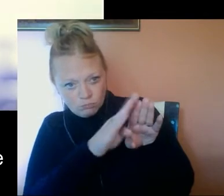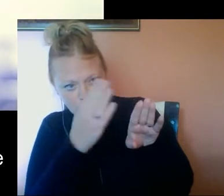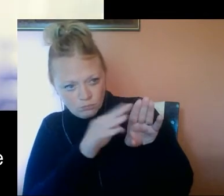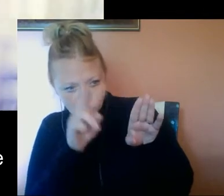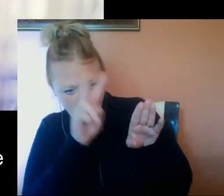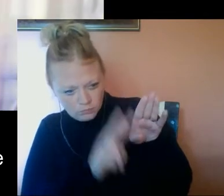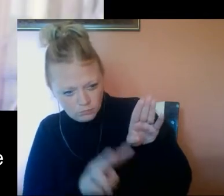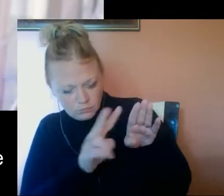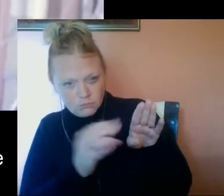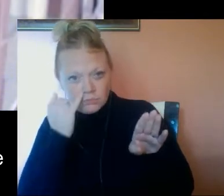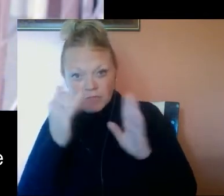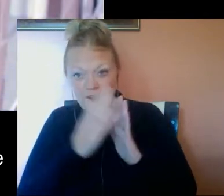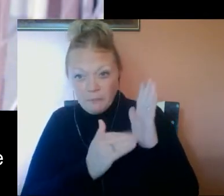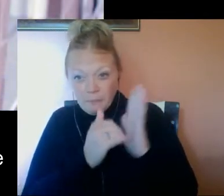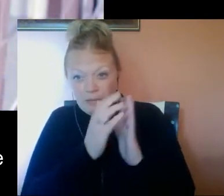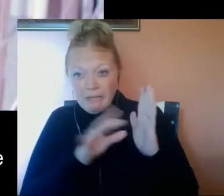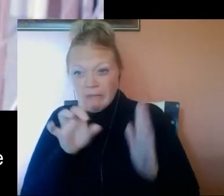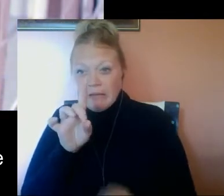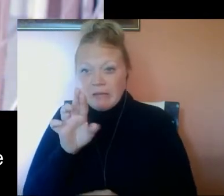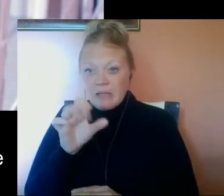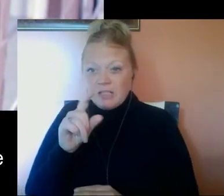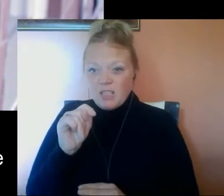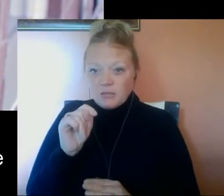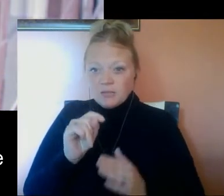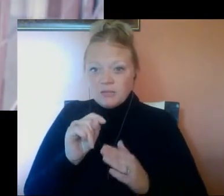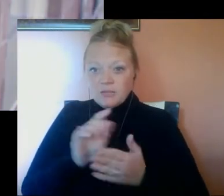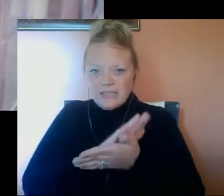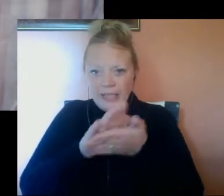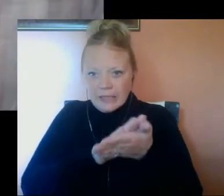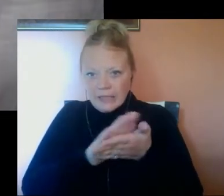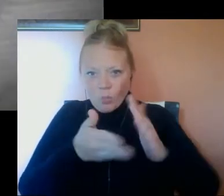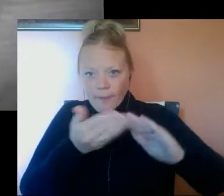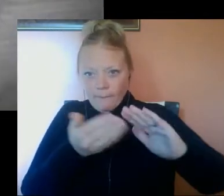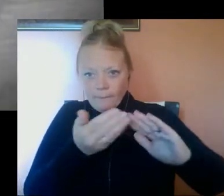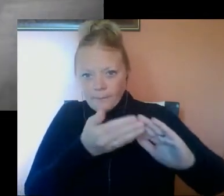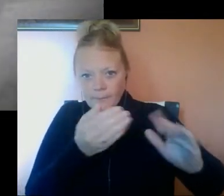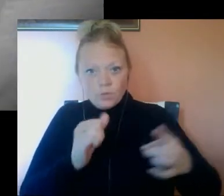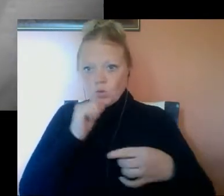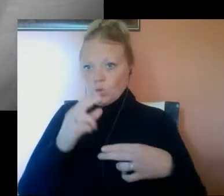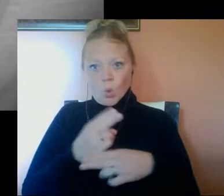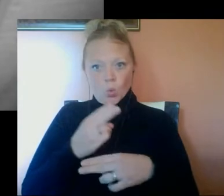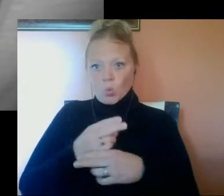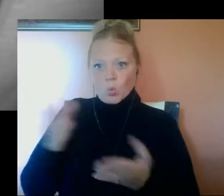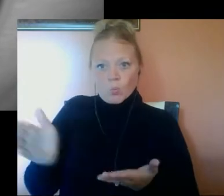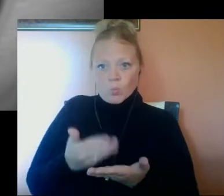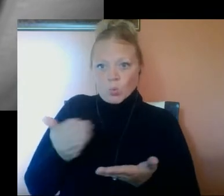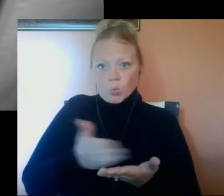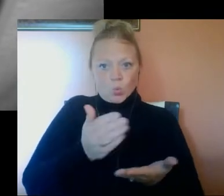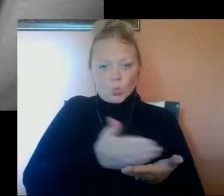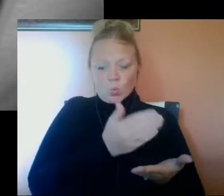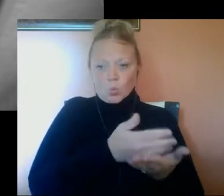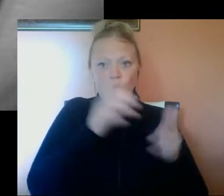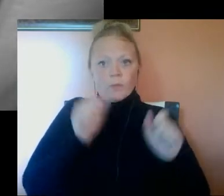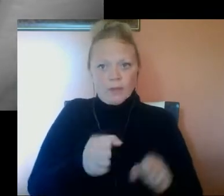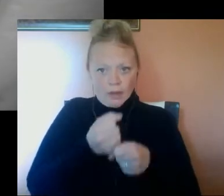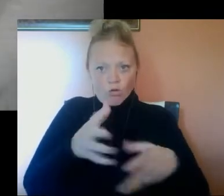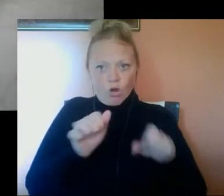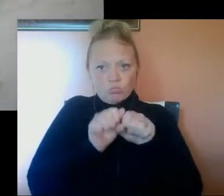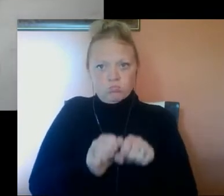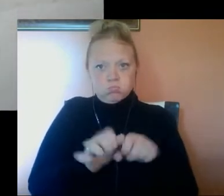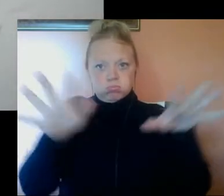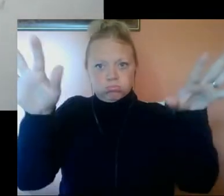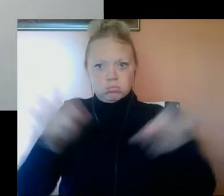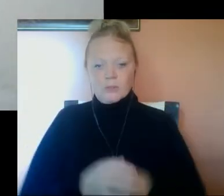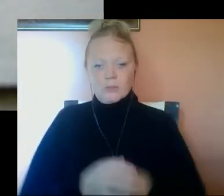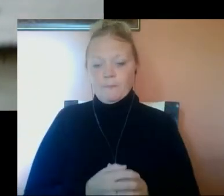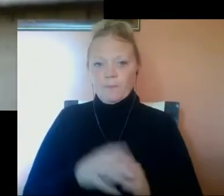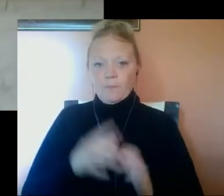If you see any paint, chips, or dust, clean it with a wet wipe or wet mop. Do not use a broom because that could cause chips or dust to spread.